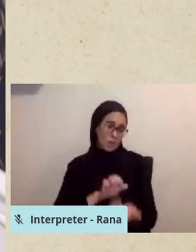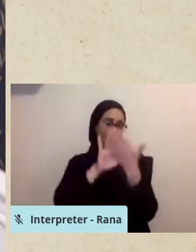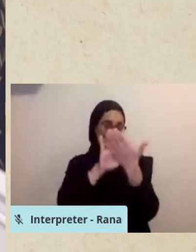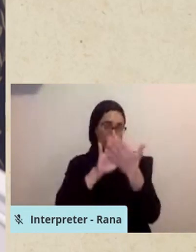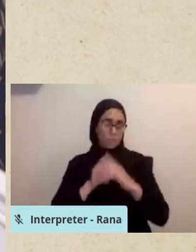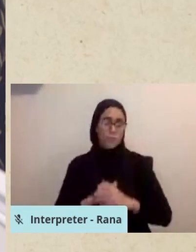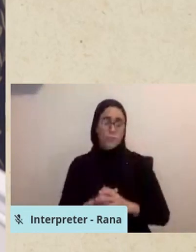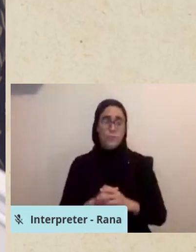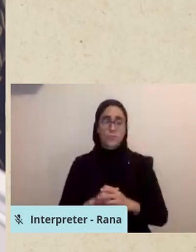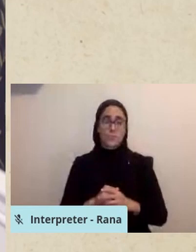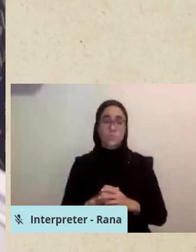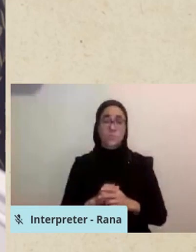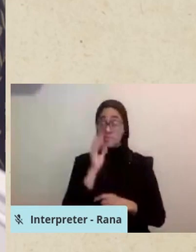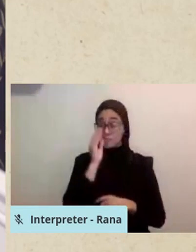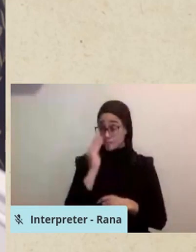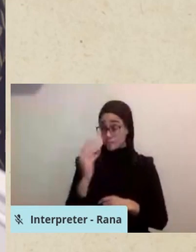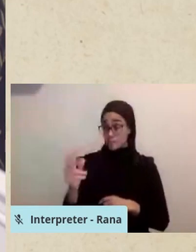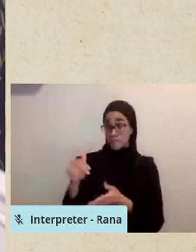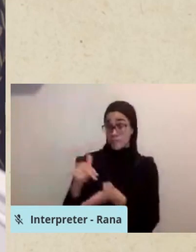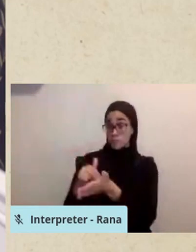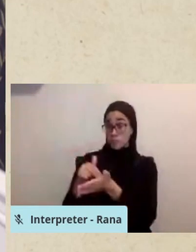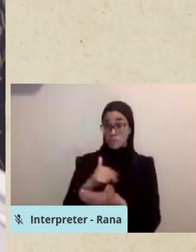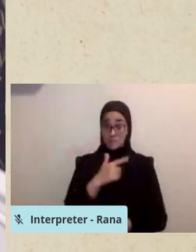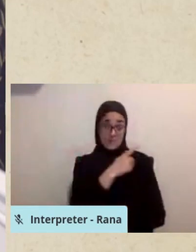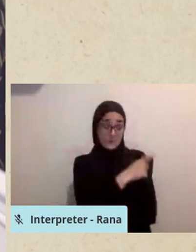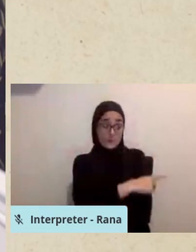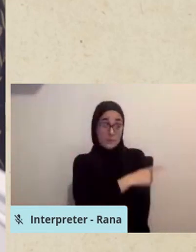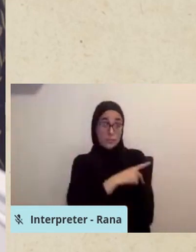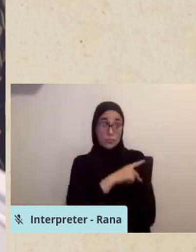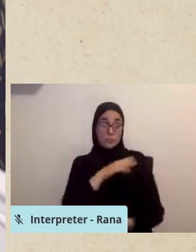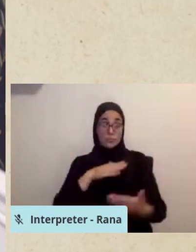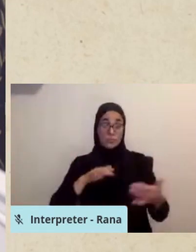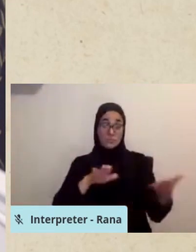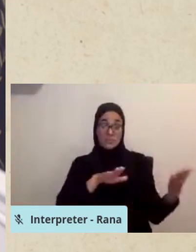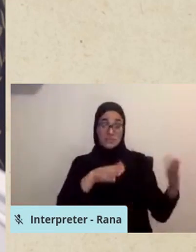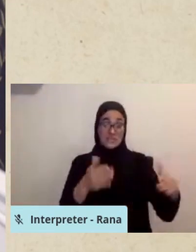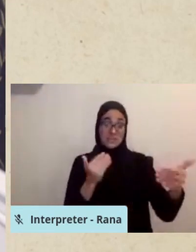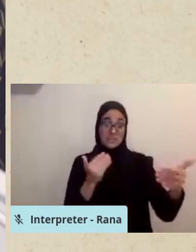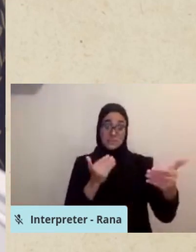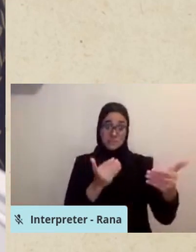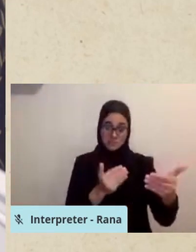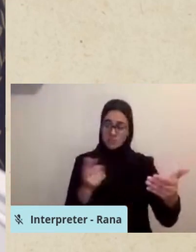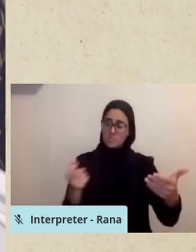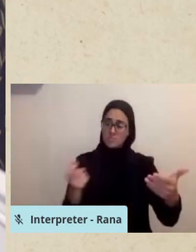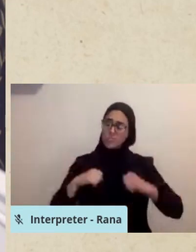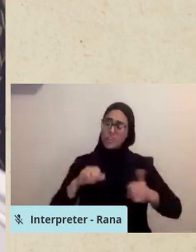As the patient's death approaches, one, the patient's linen should be clean if possible.